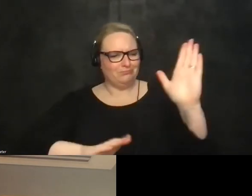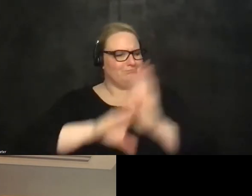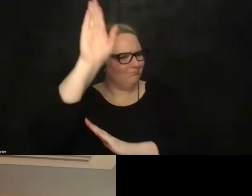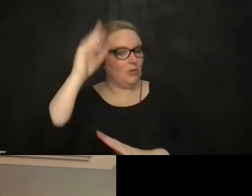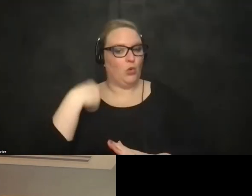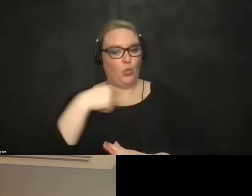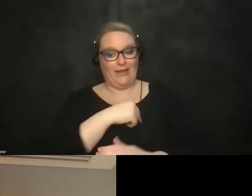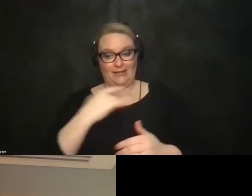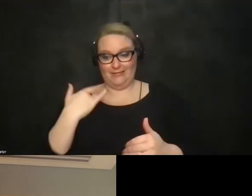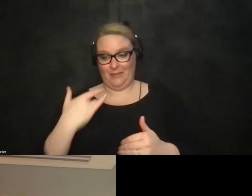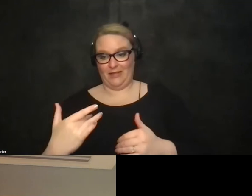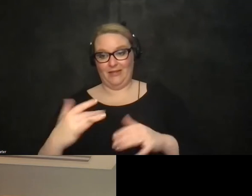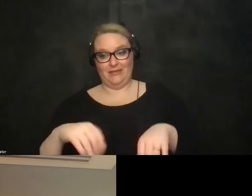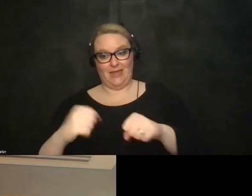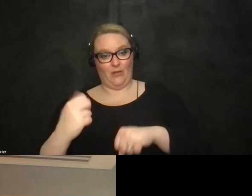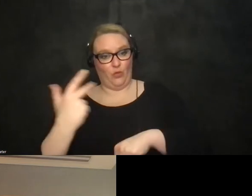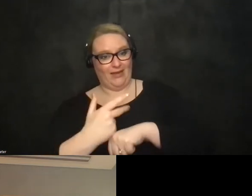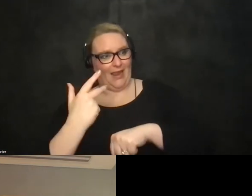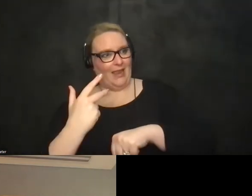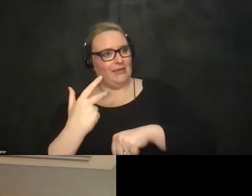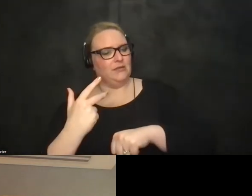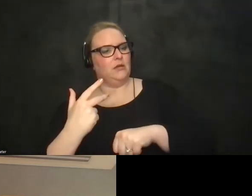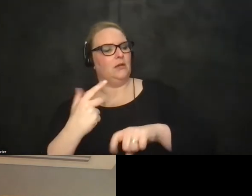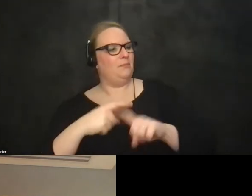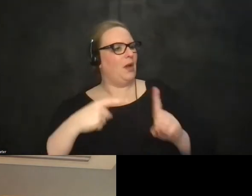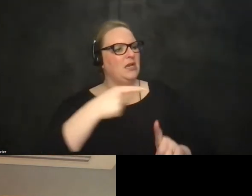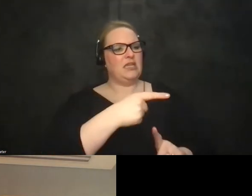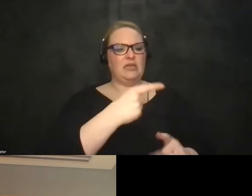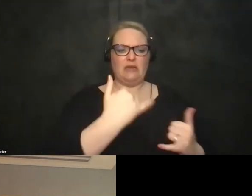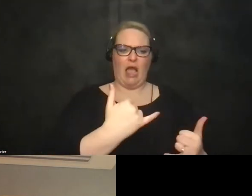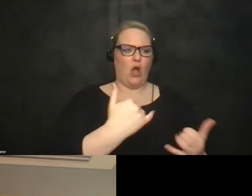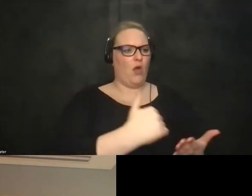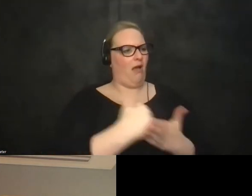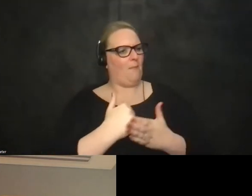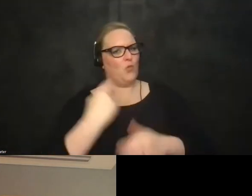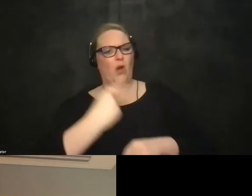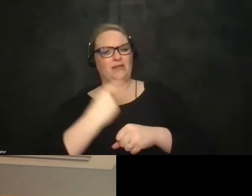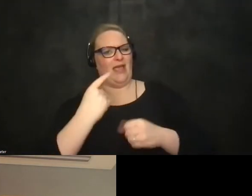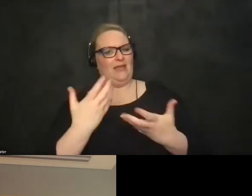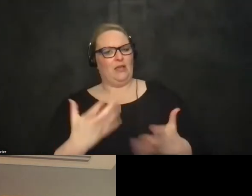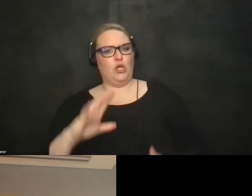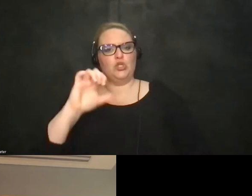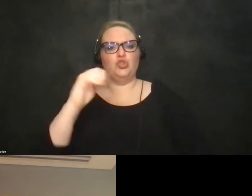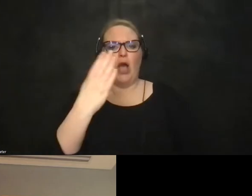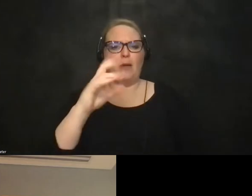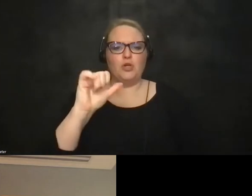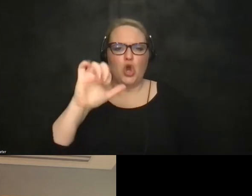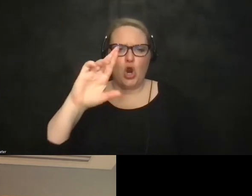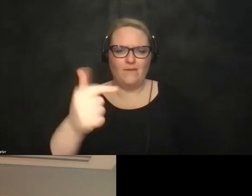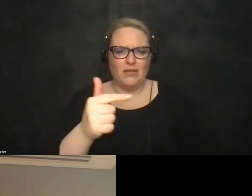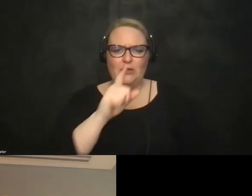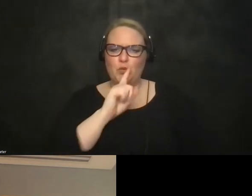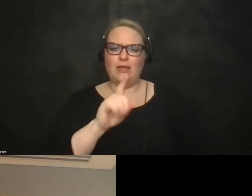do in three days in one day because he is able to take away these tasks so think job carving is a huge aspect of that